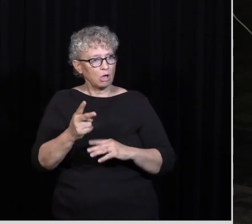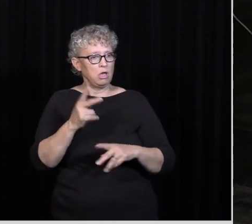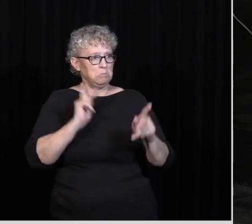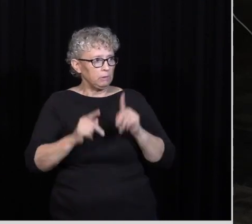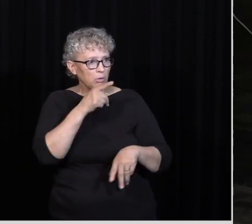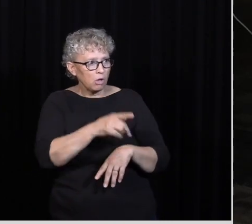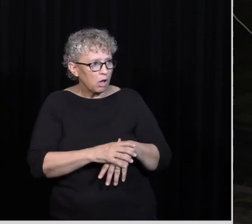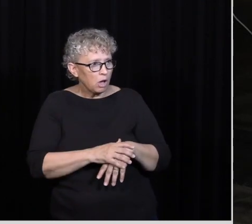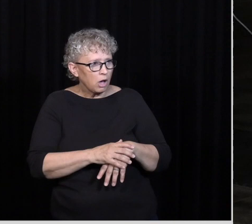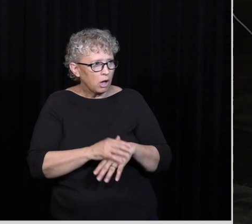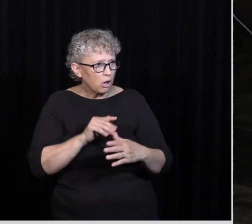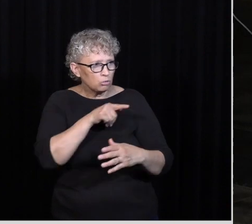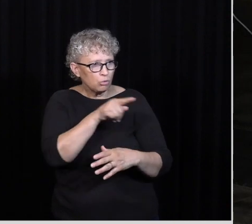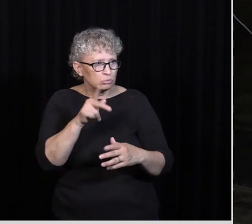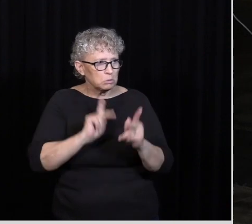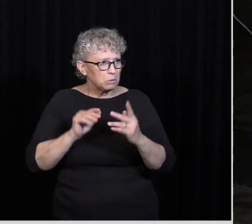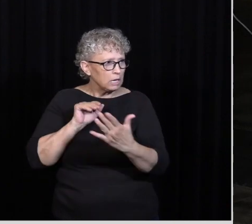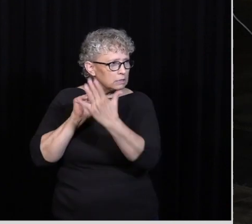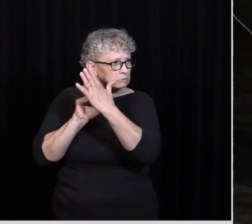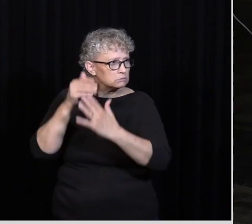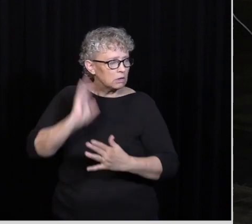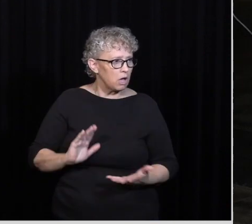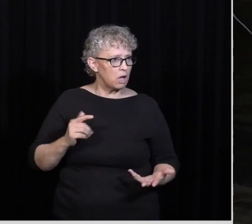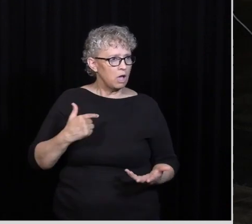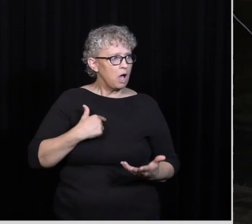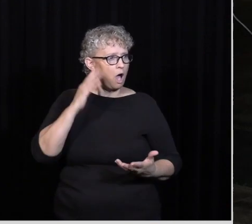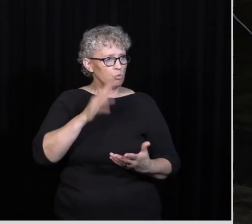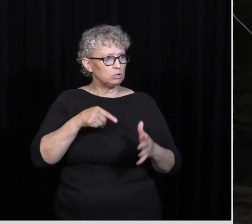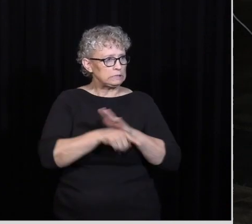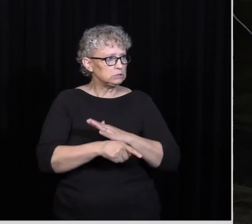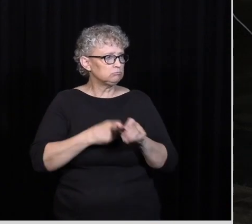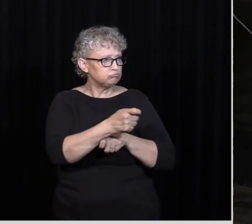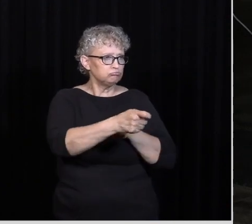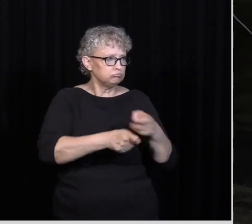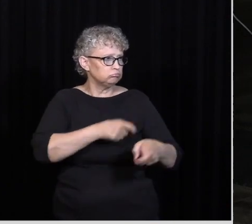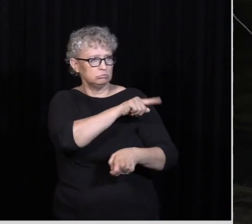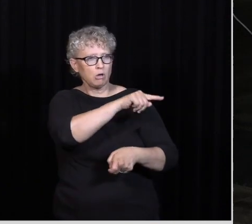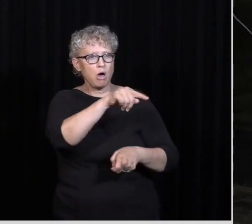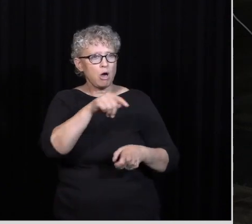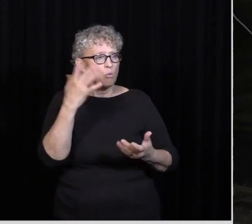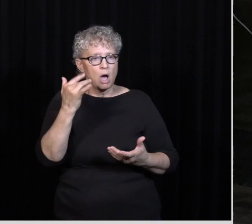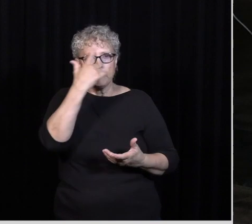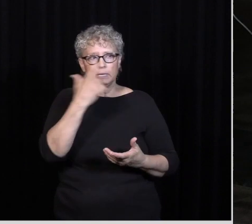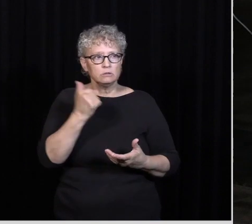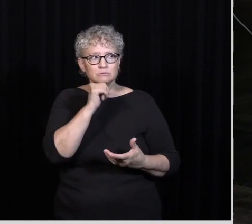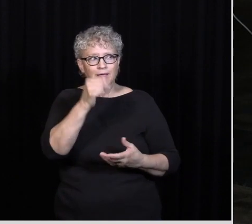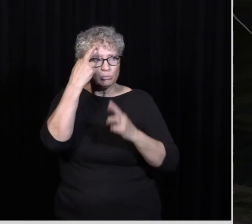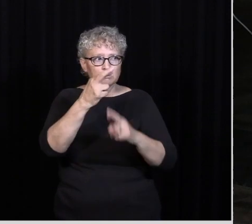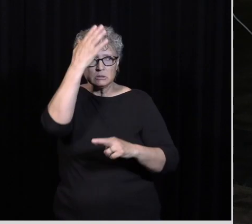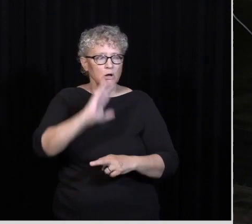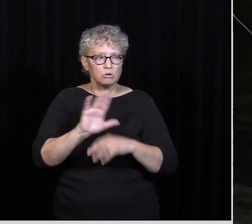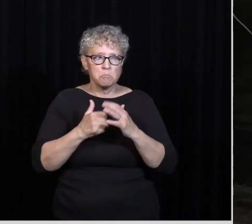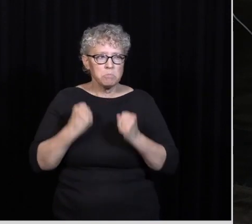blaspheming Against God And so he says I am going to Kill or persecute Those guys Because they're Disrespecting God